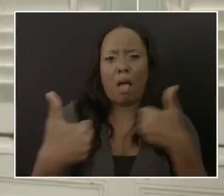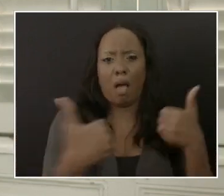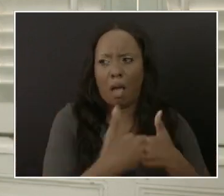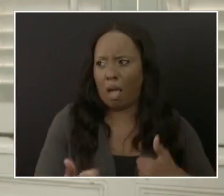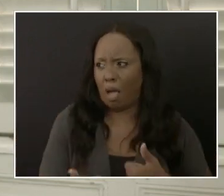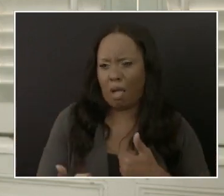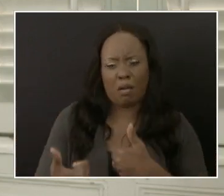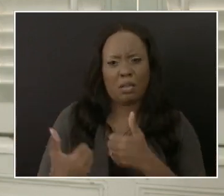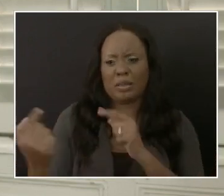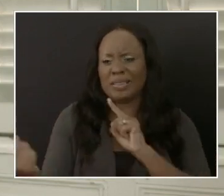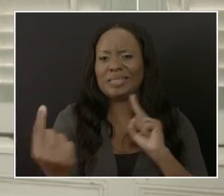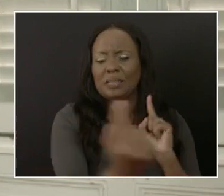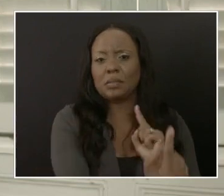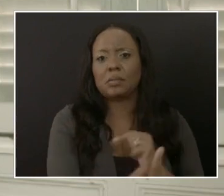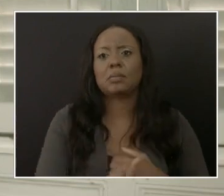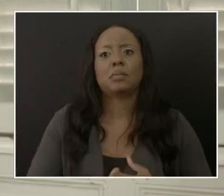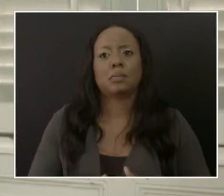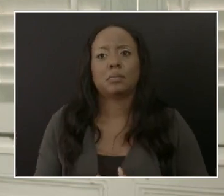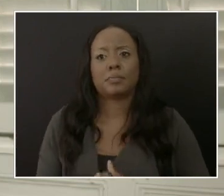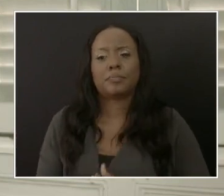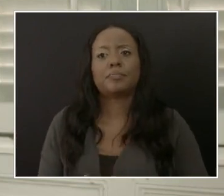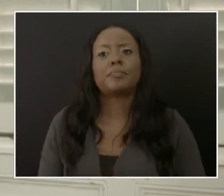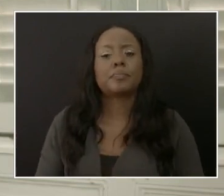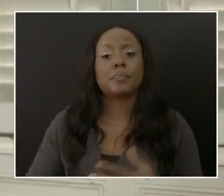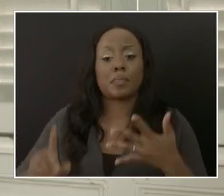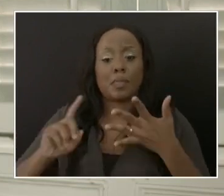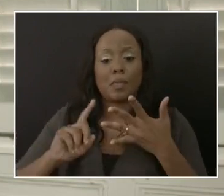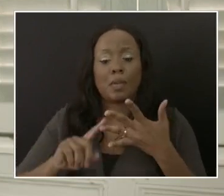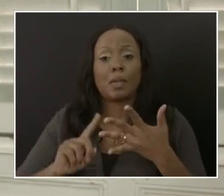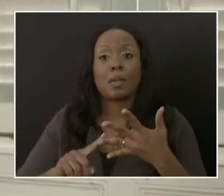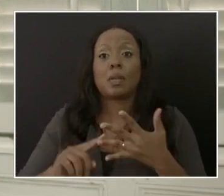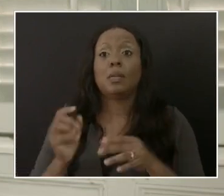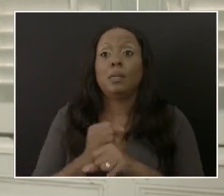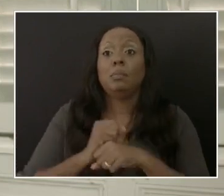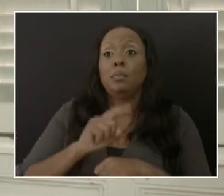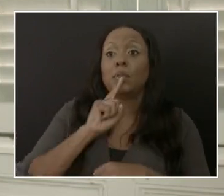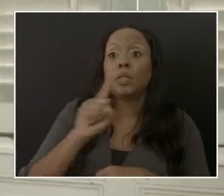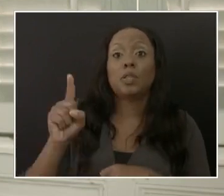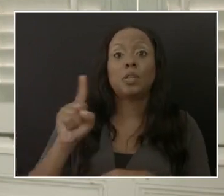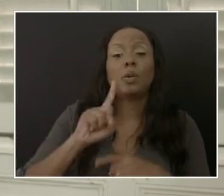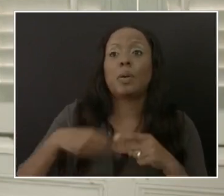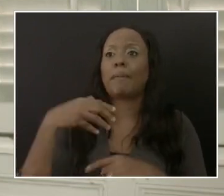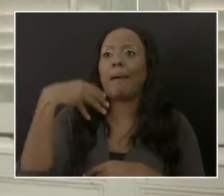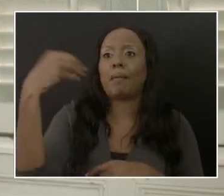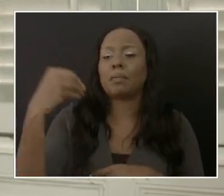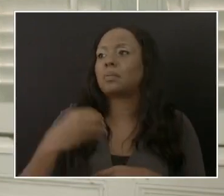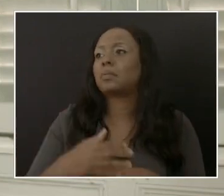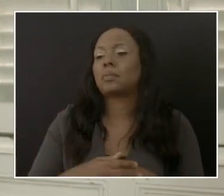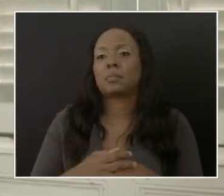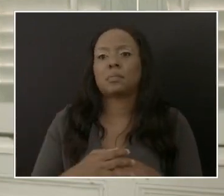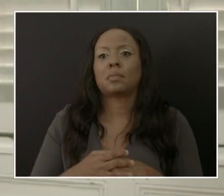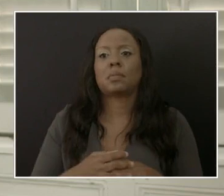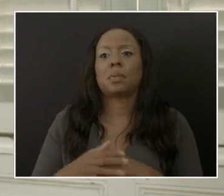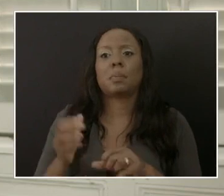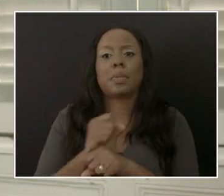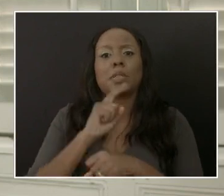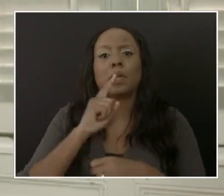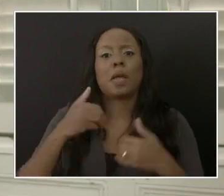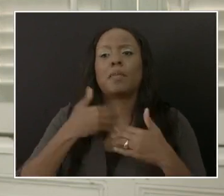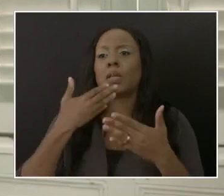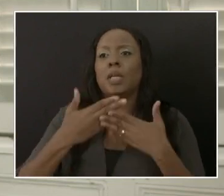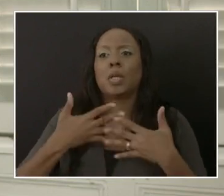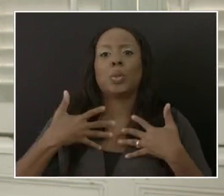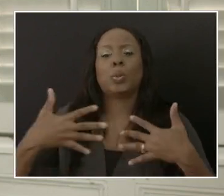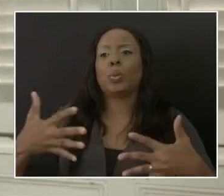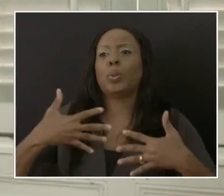are in areas where your ventilation is good. We have seen that with Delta, ventilation has